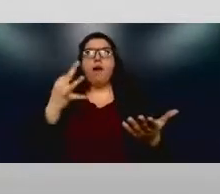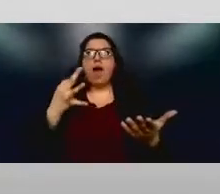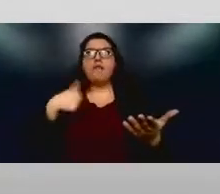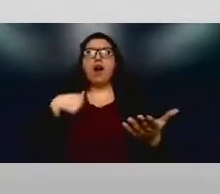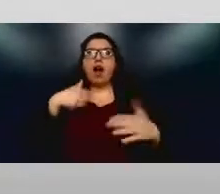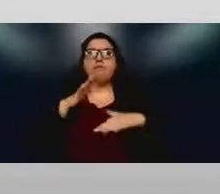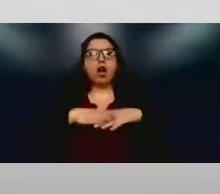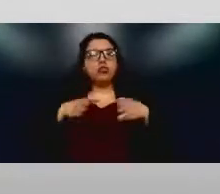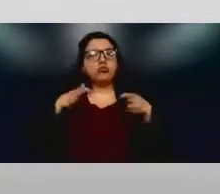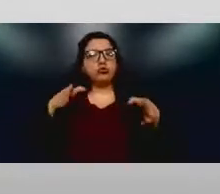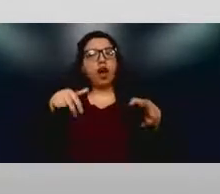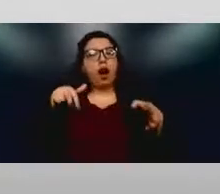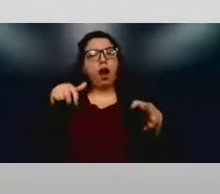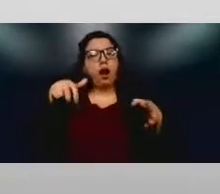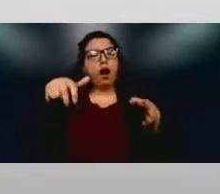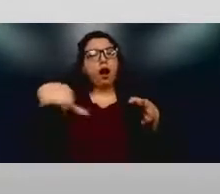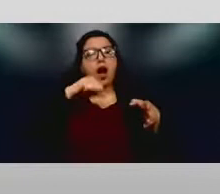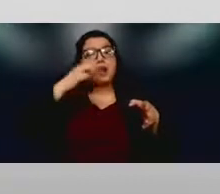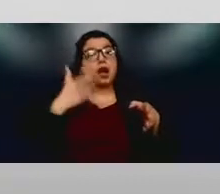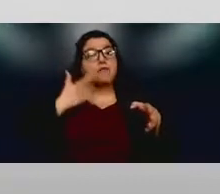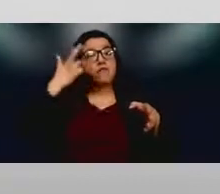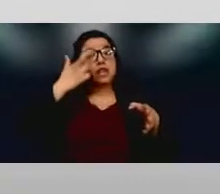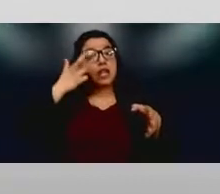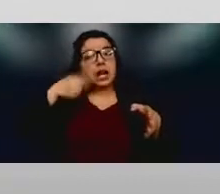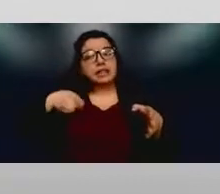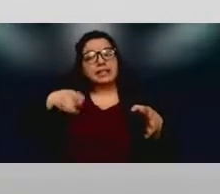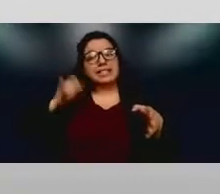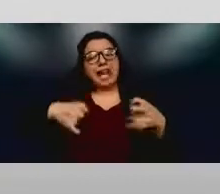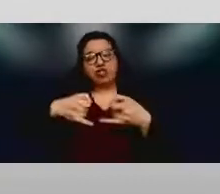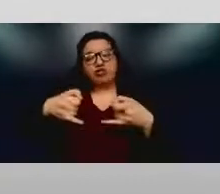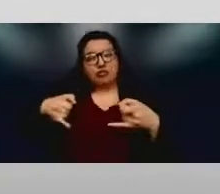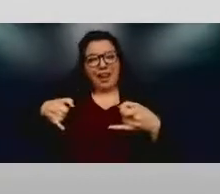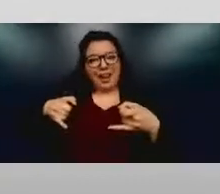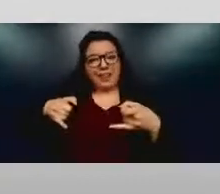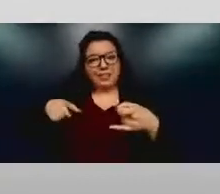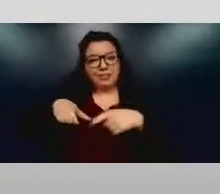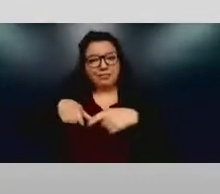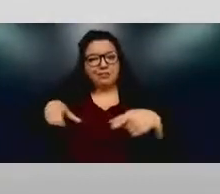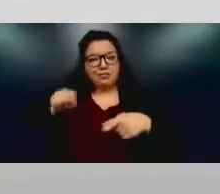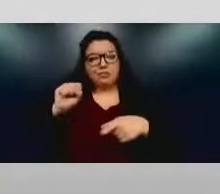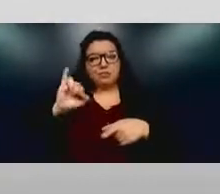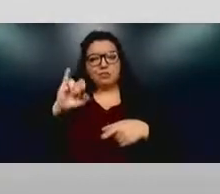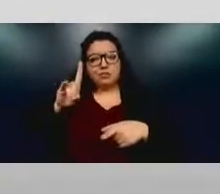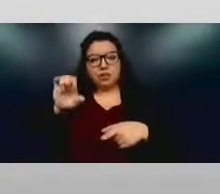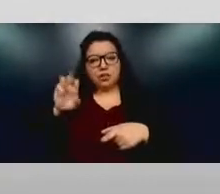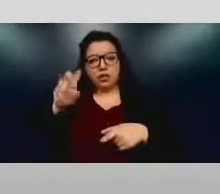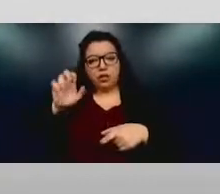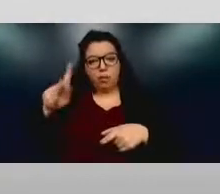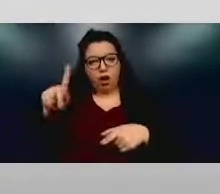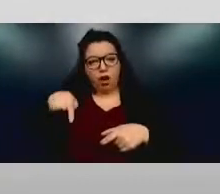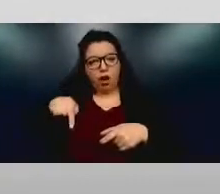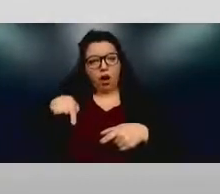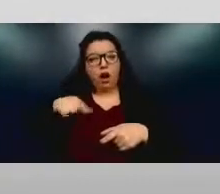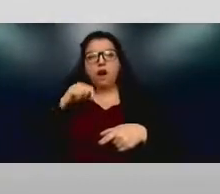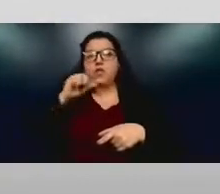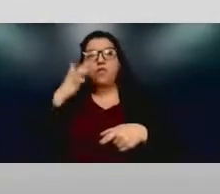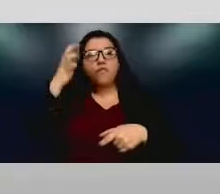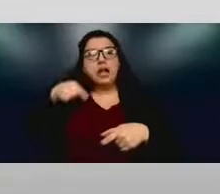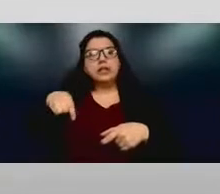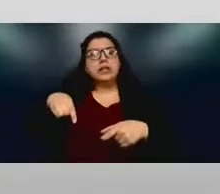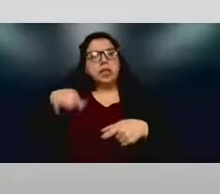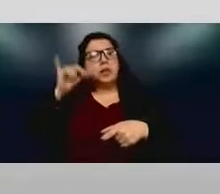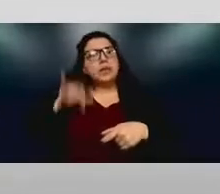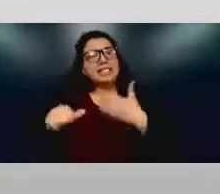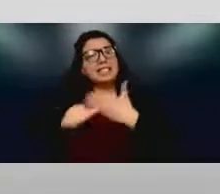understand that how bad cracks in a sidewalk can be for people that don't walk or don't walk well.